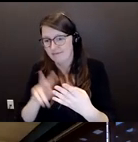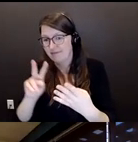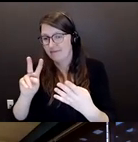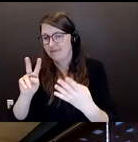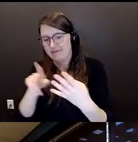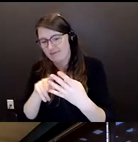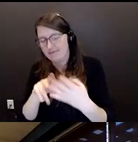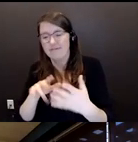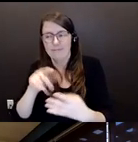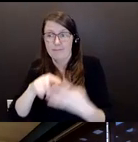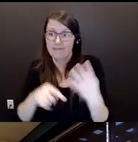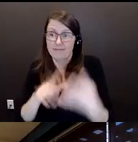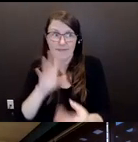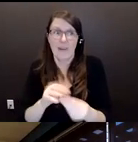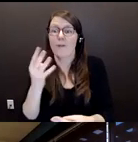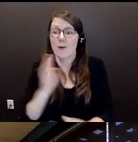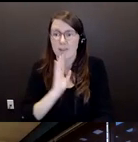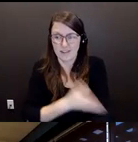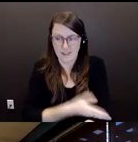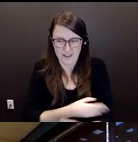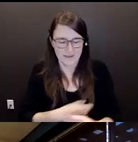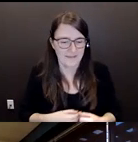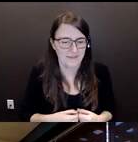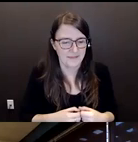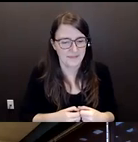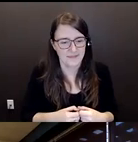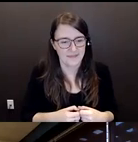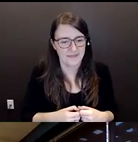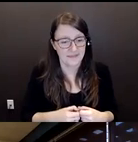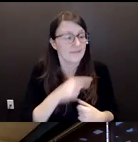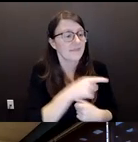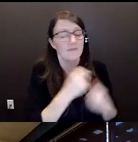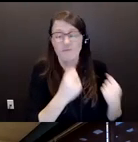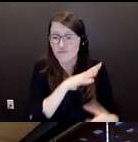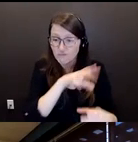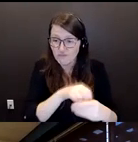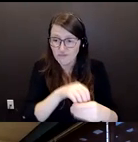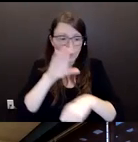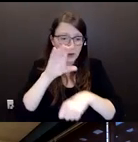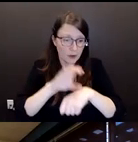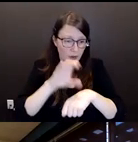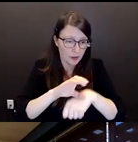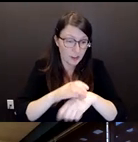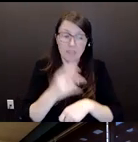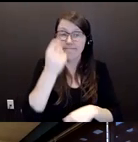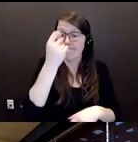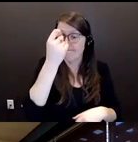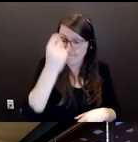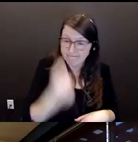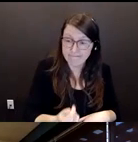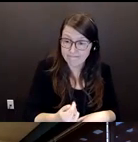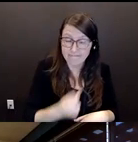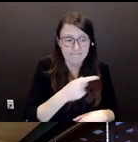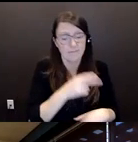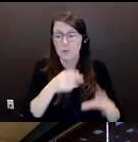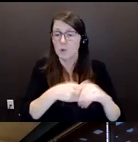So either way, she was very involved in church. Every Tuesday, she was at women's meetings.